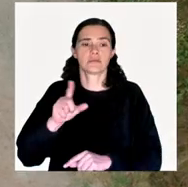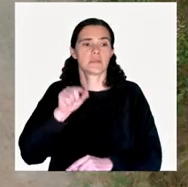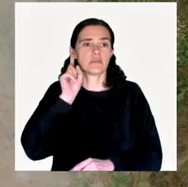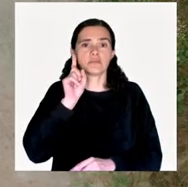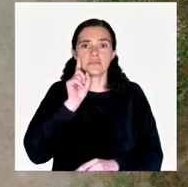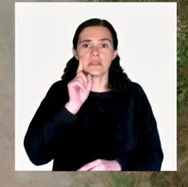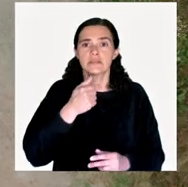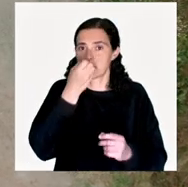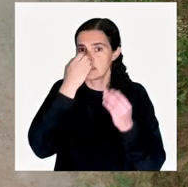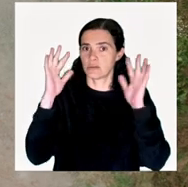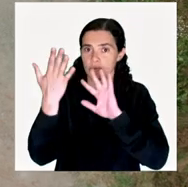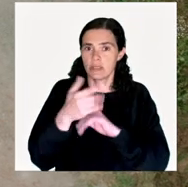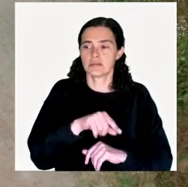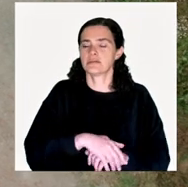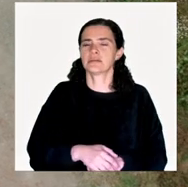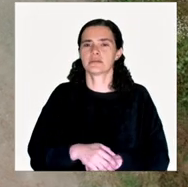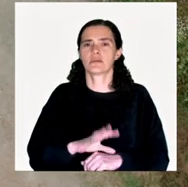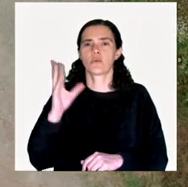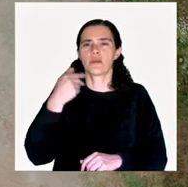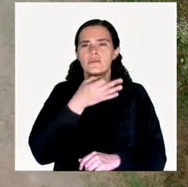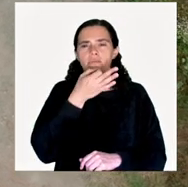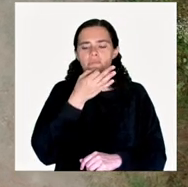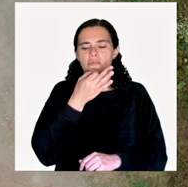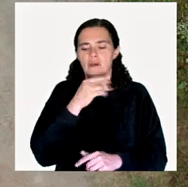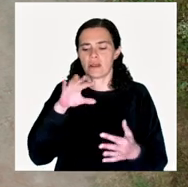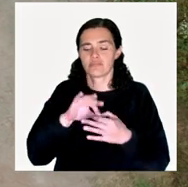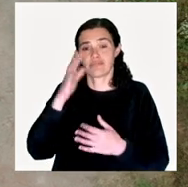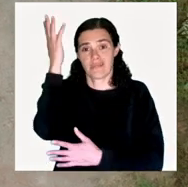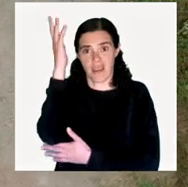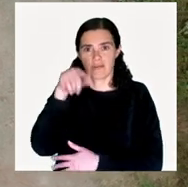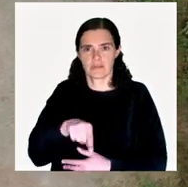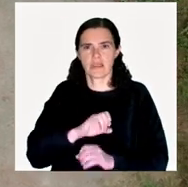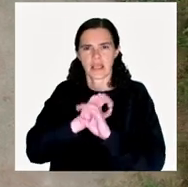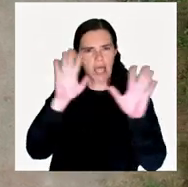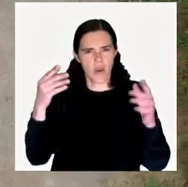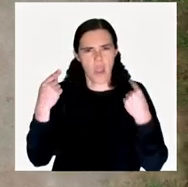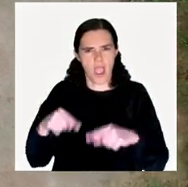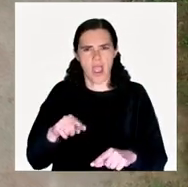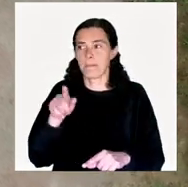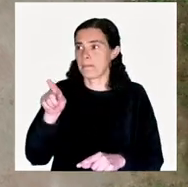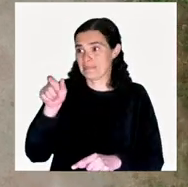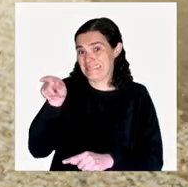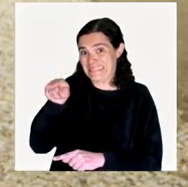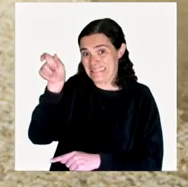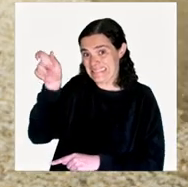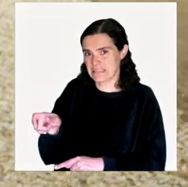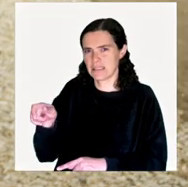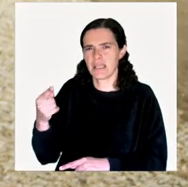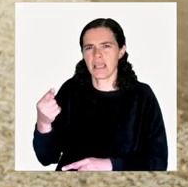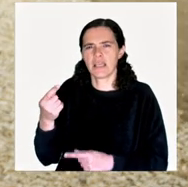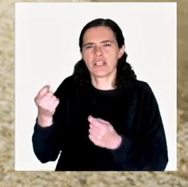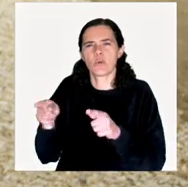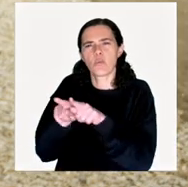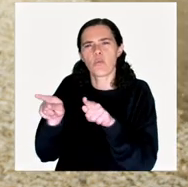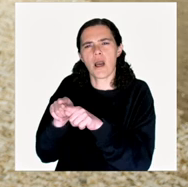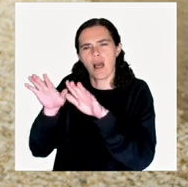migration, the importance of nature. I mean, when he talks about the tree, it's also clear that